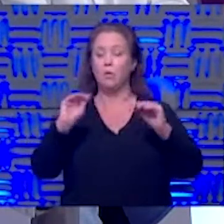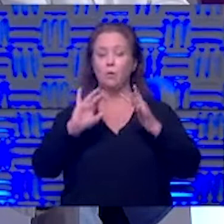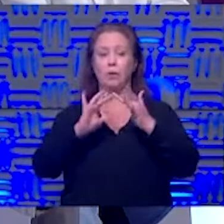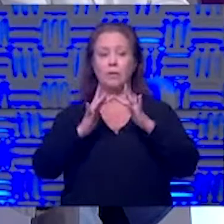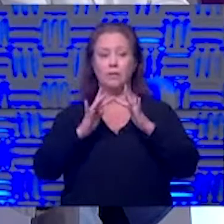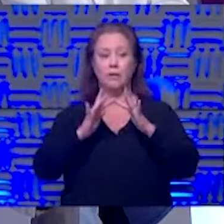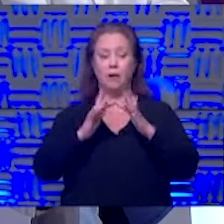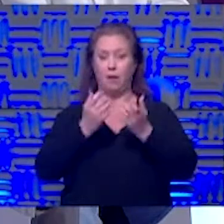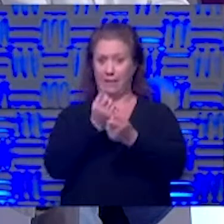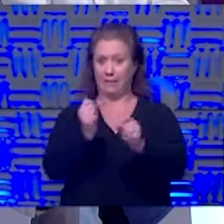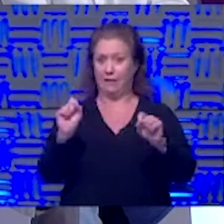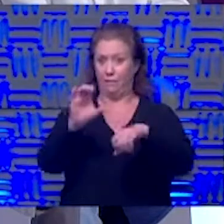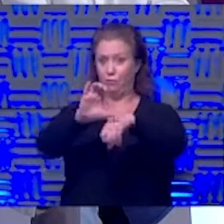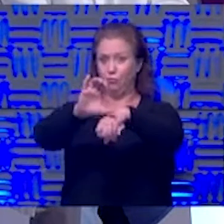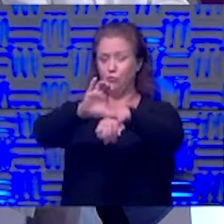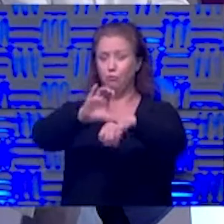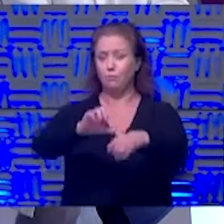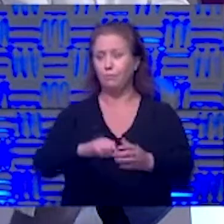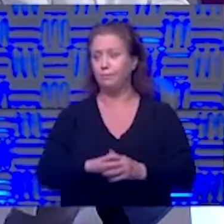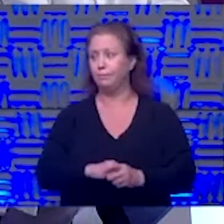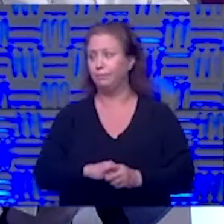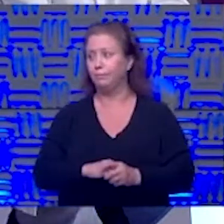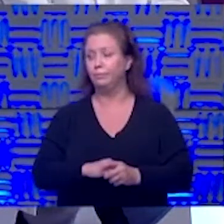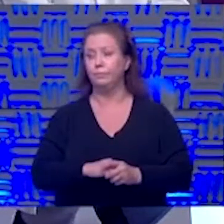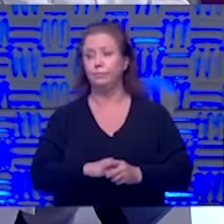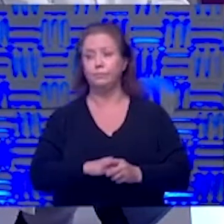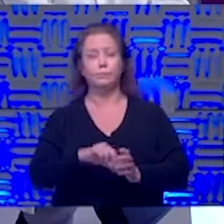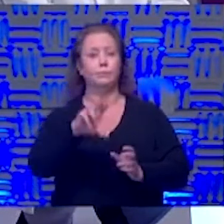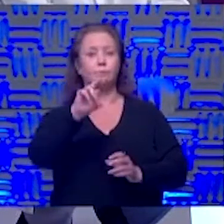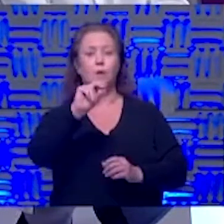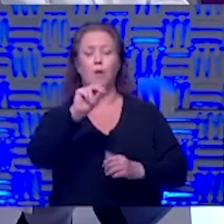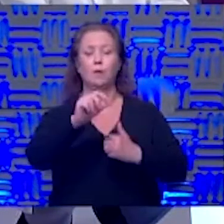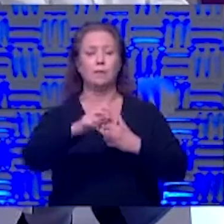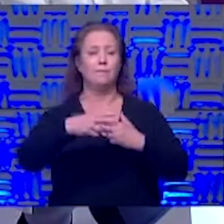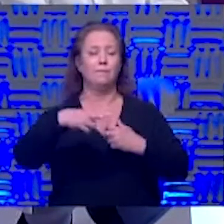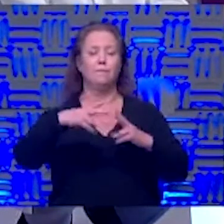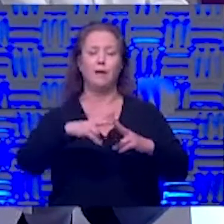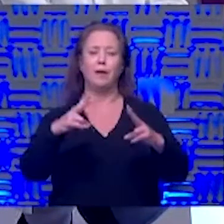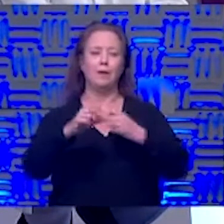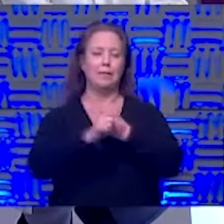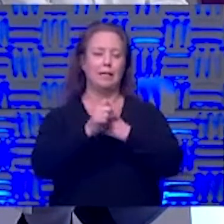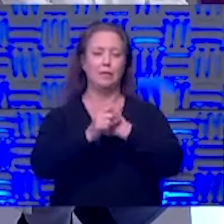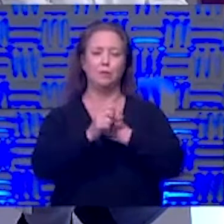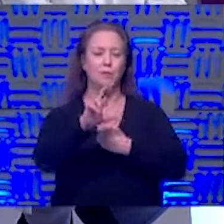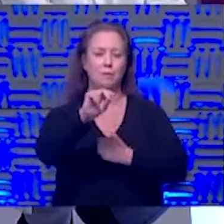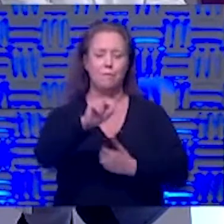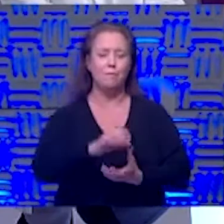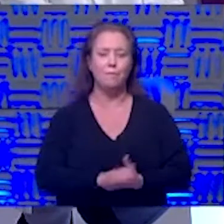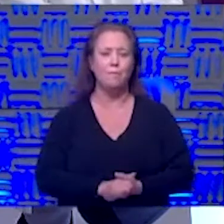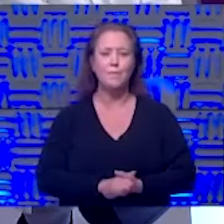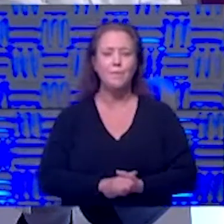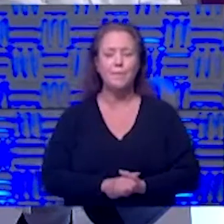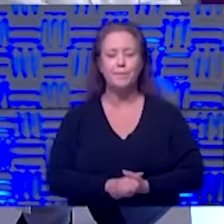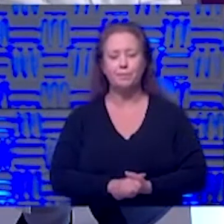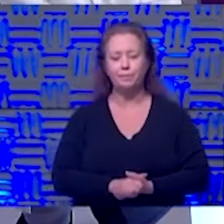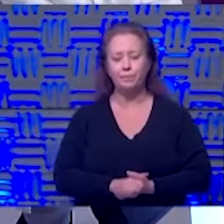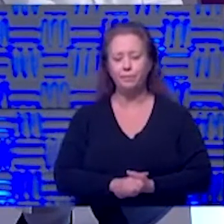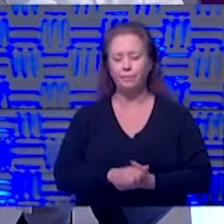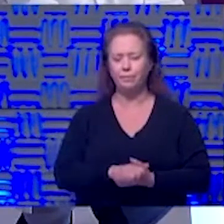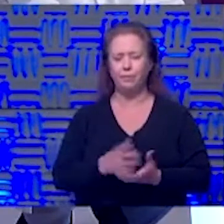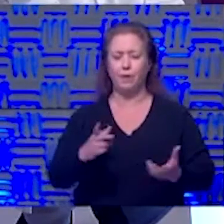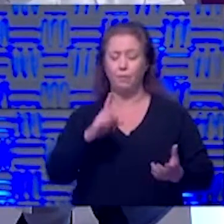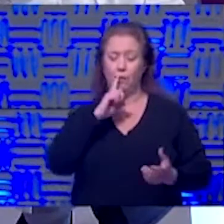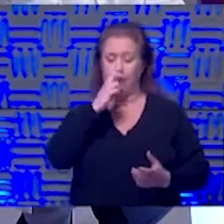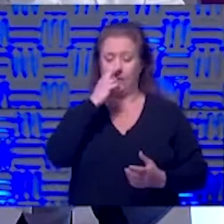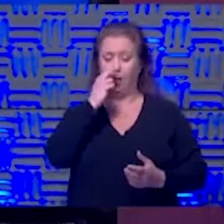doing it are they safe yeah yeah no that's very dangerous very dangerous you know it's funny you would think of all